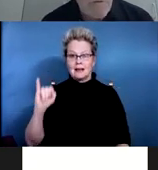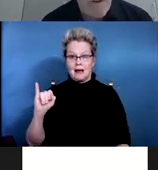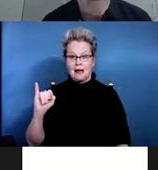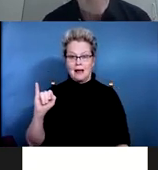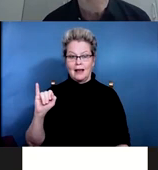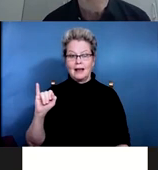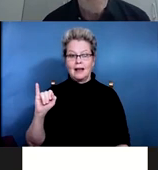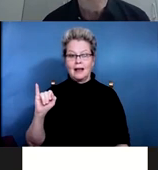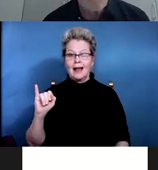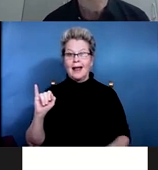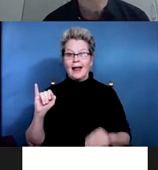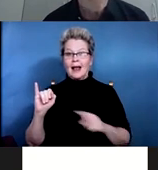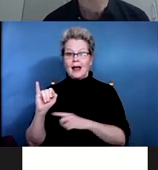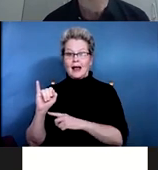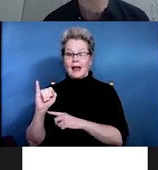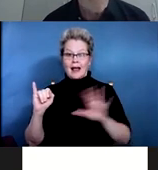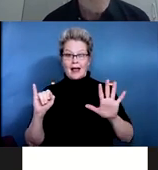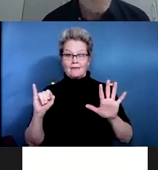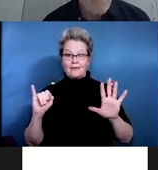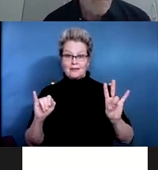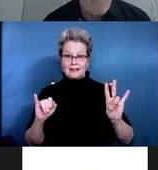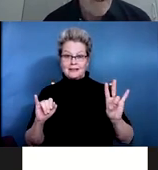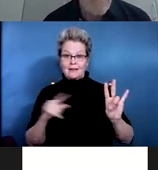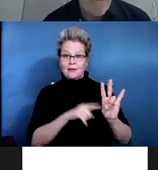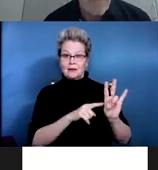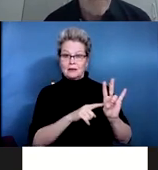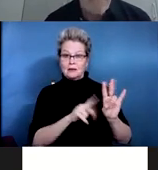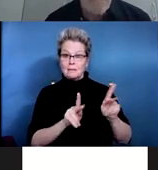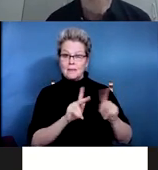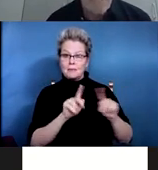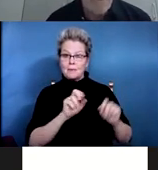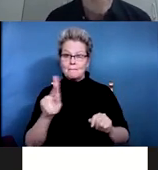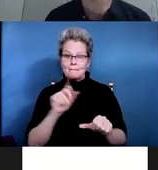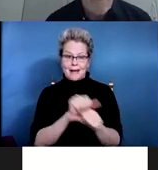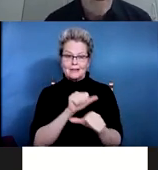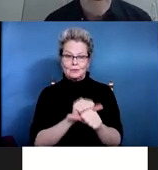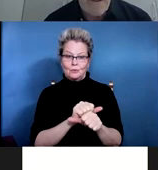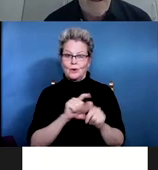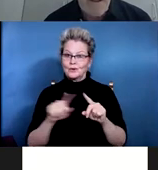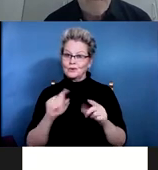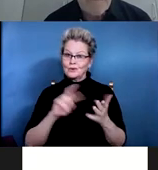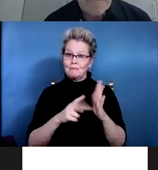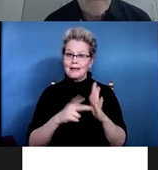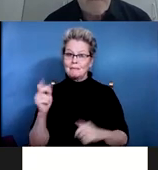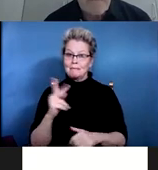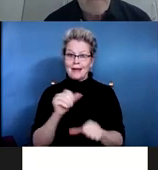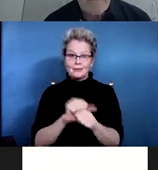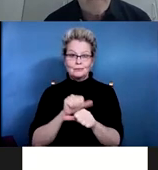of those individuals have returned to work with a return to work rate of about 50%. Next slide.